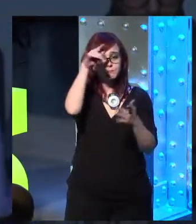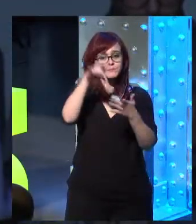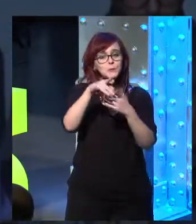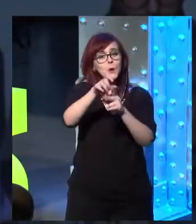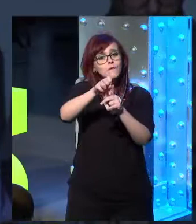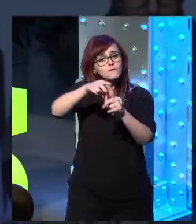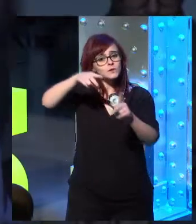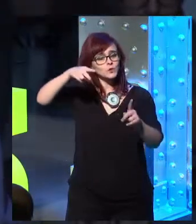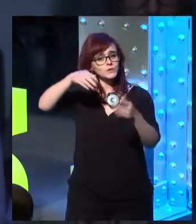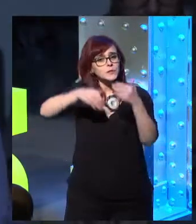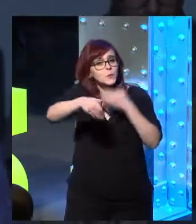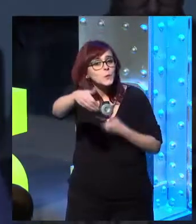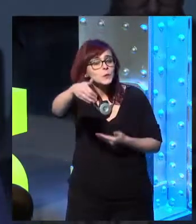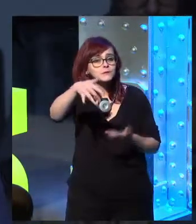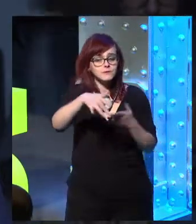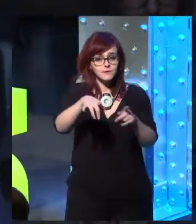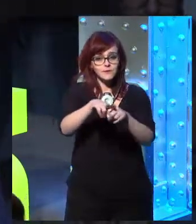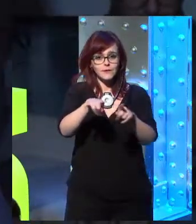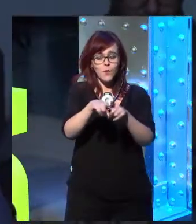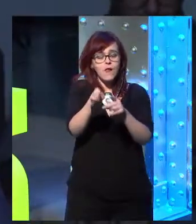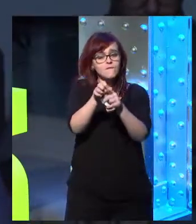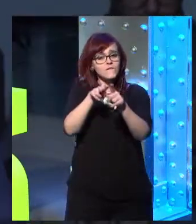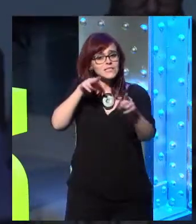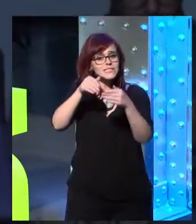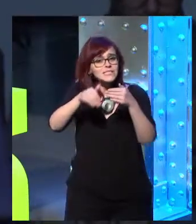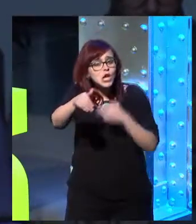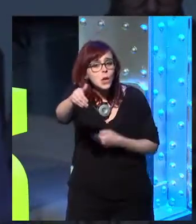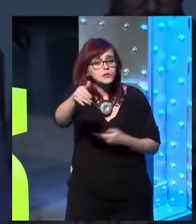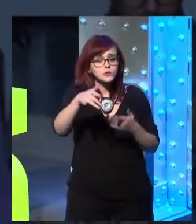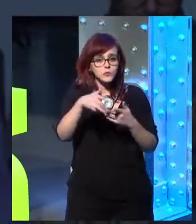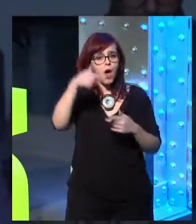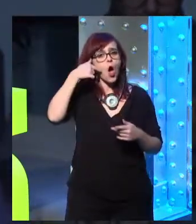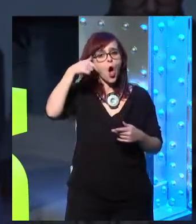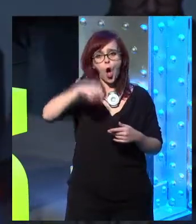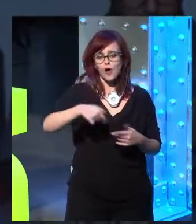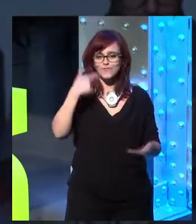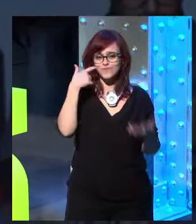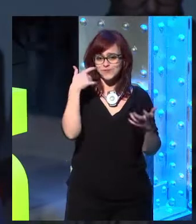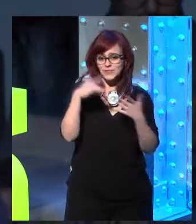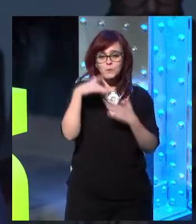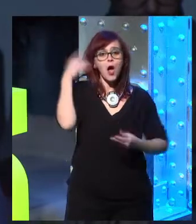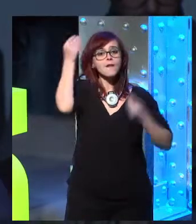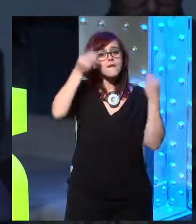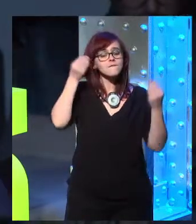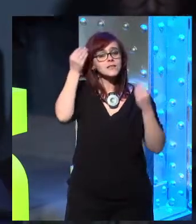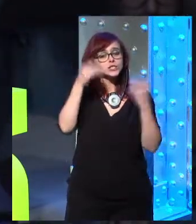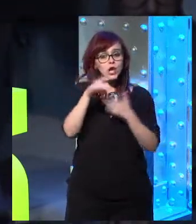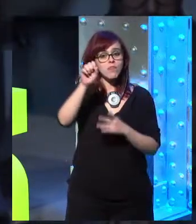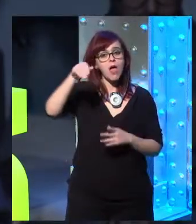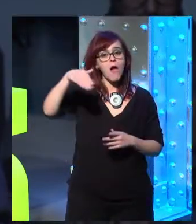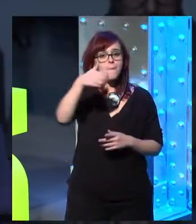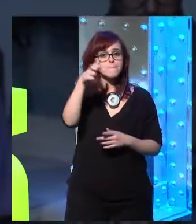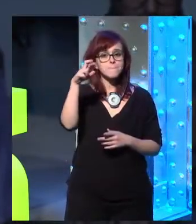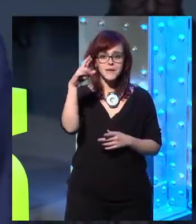much more visionary in a perspective, that it was much more visionary. But now, we've seen it